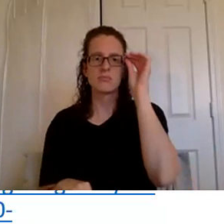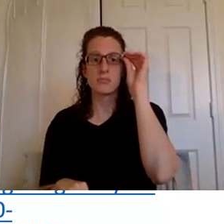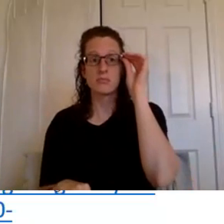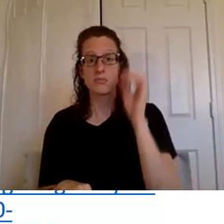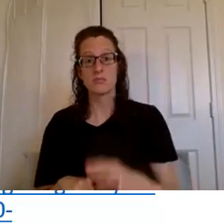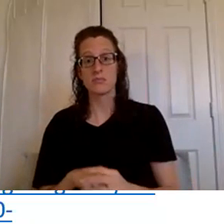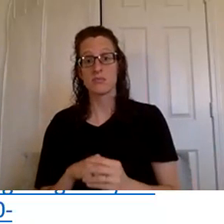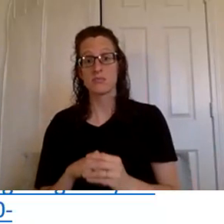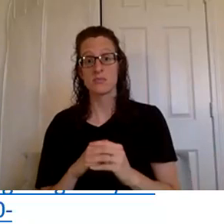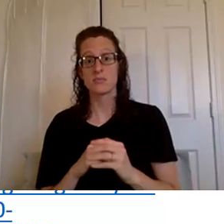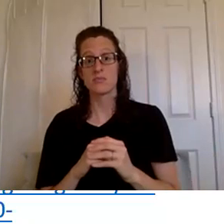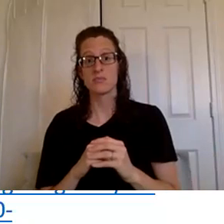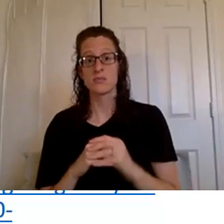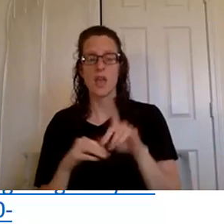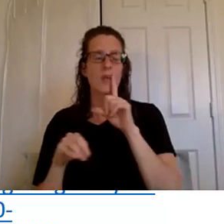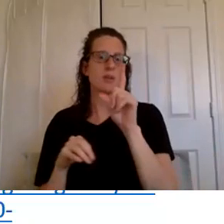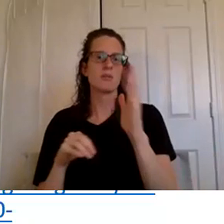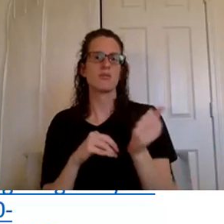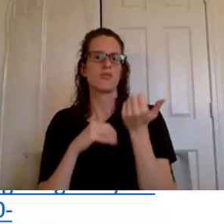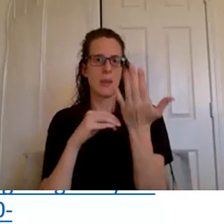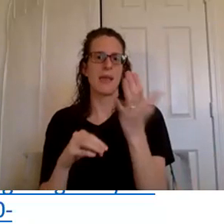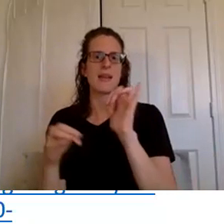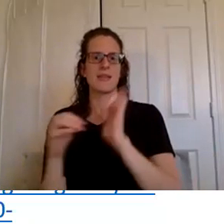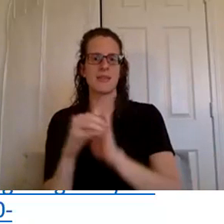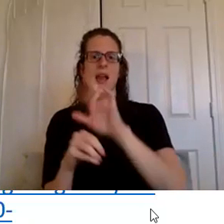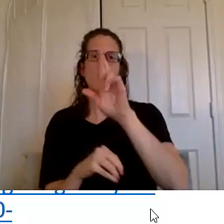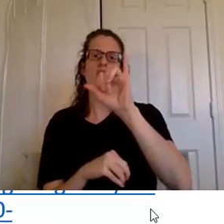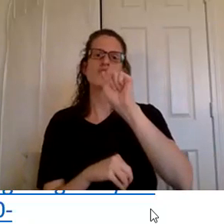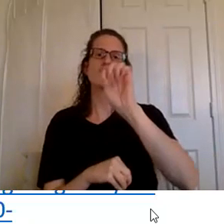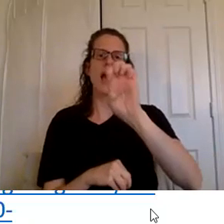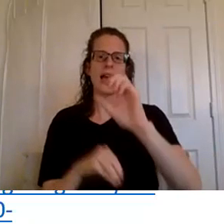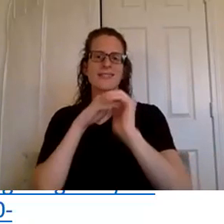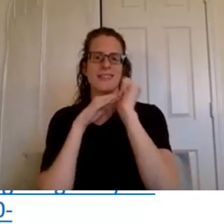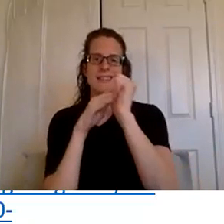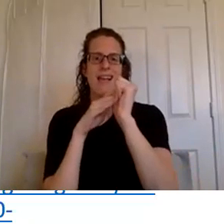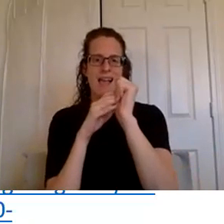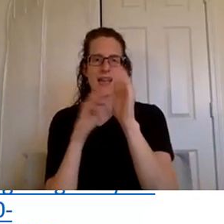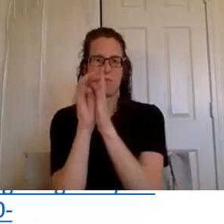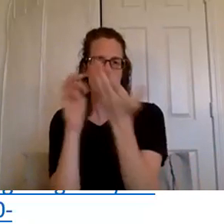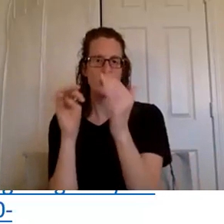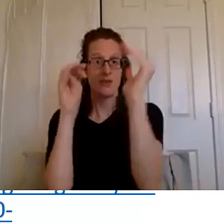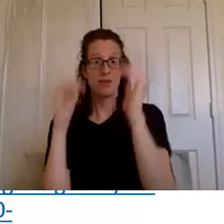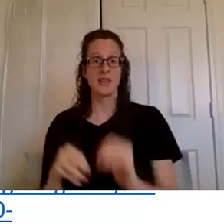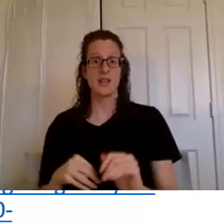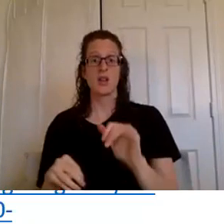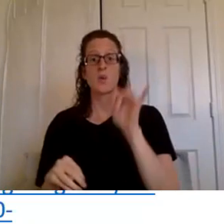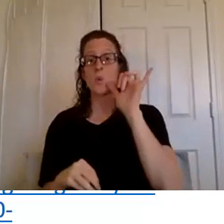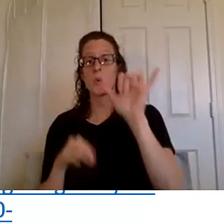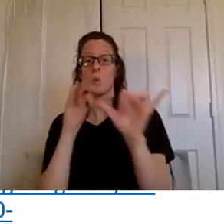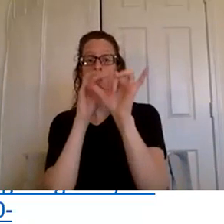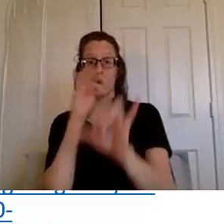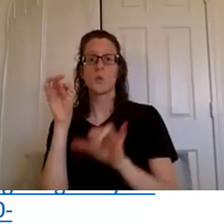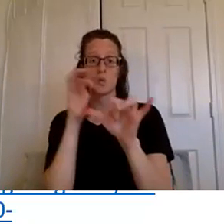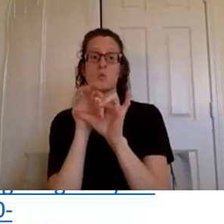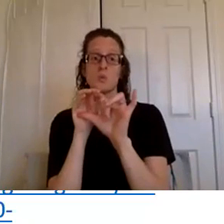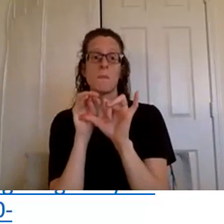so i really really recommend the rise guide um and then this next one is a link to a